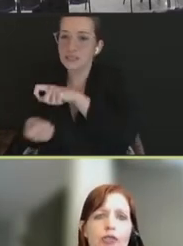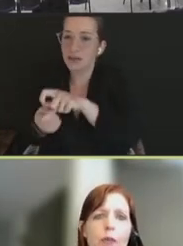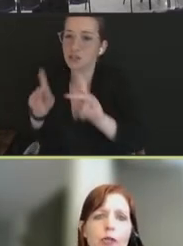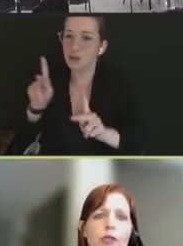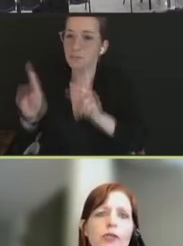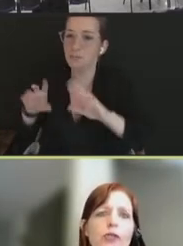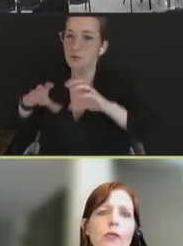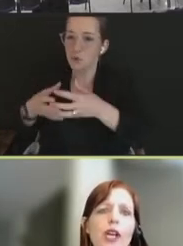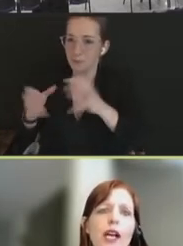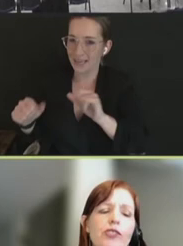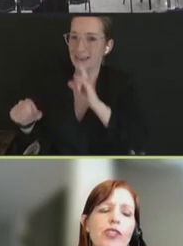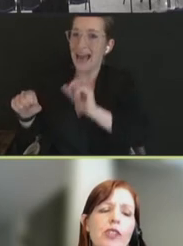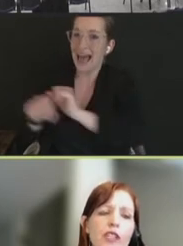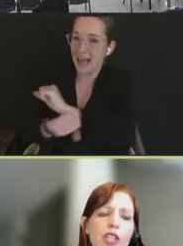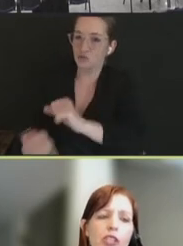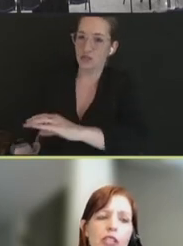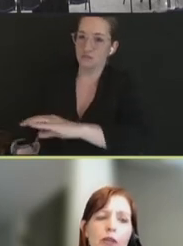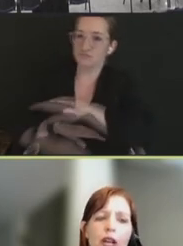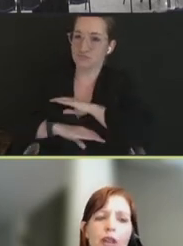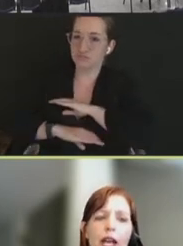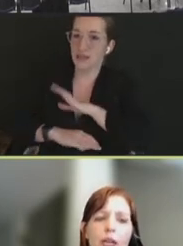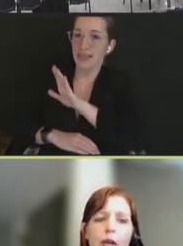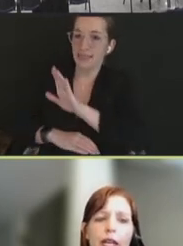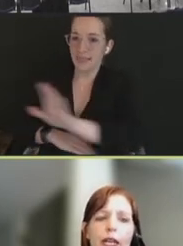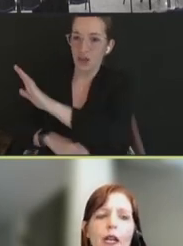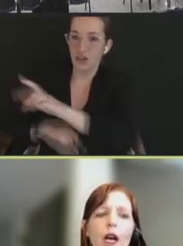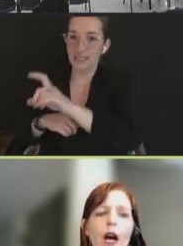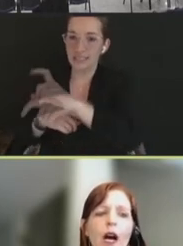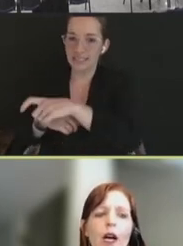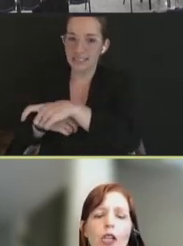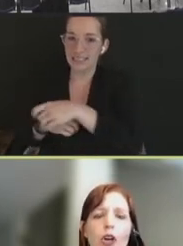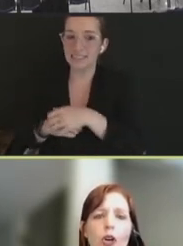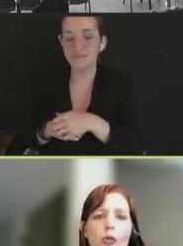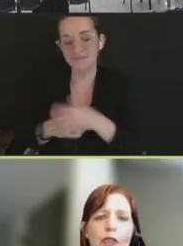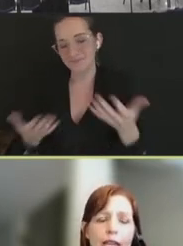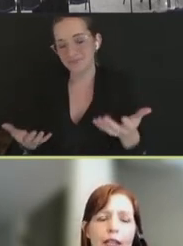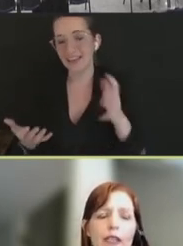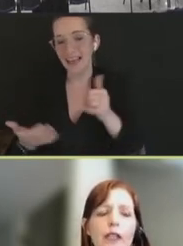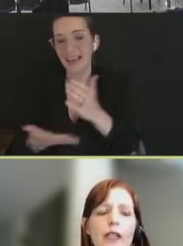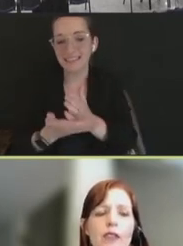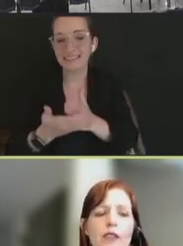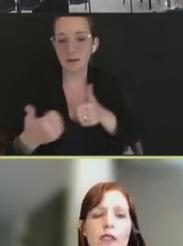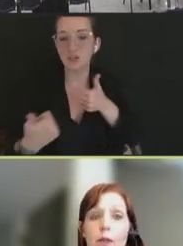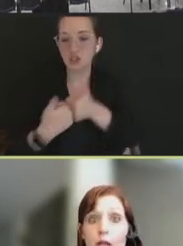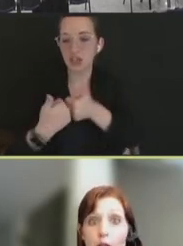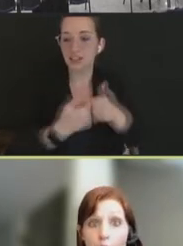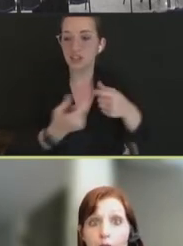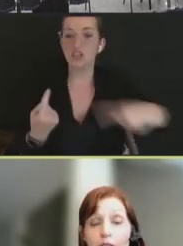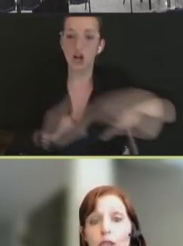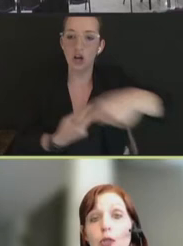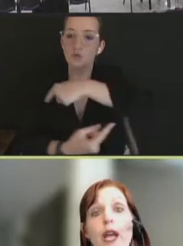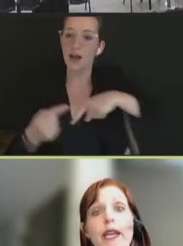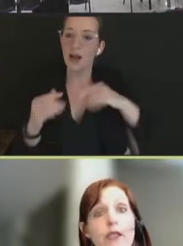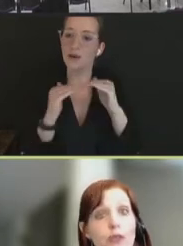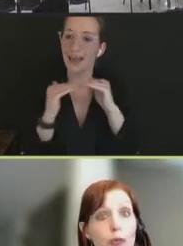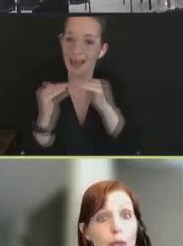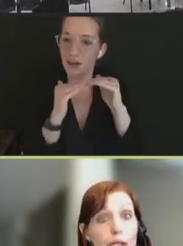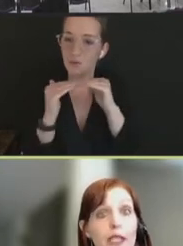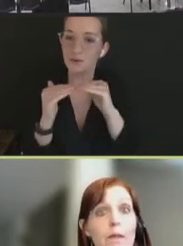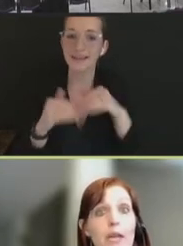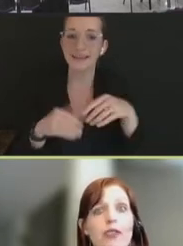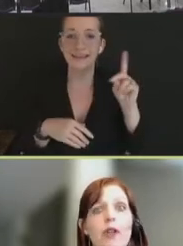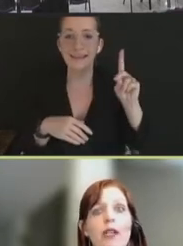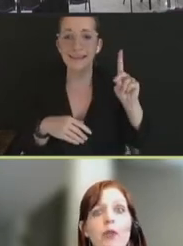did contribute to some challenges initially around equity, along with data in the system and not having good ways to